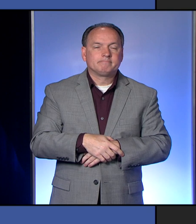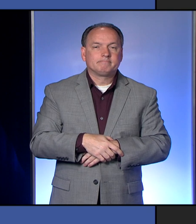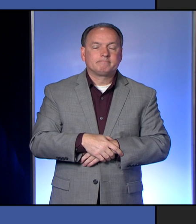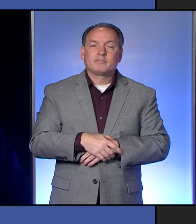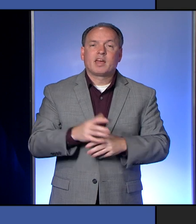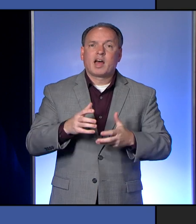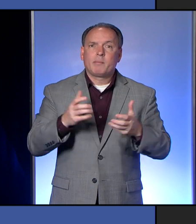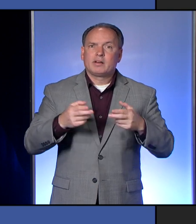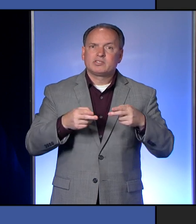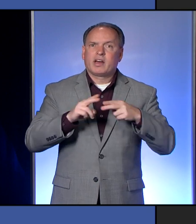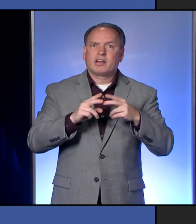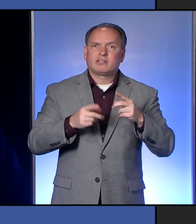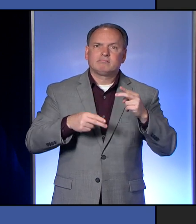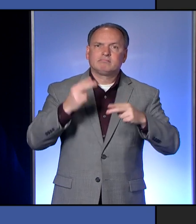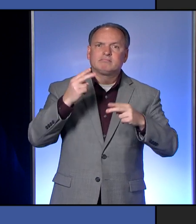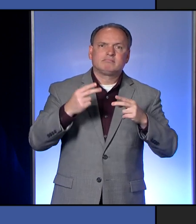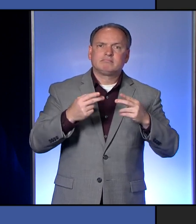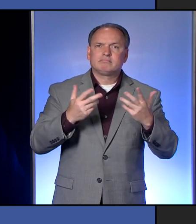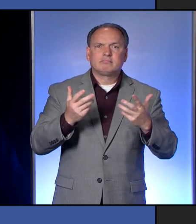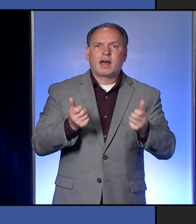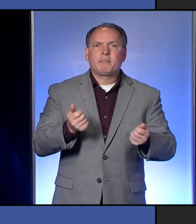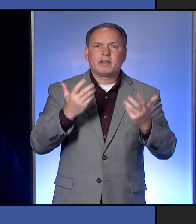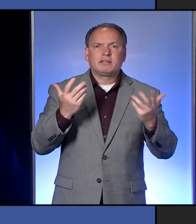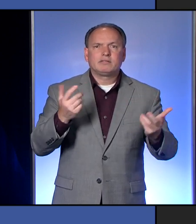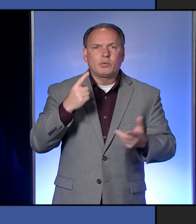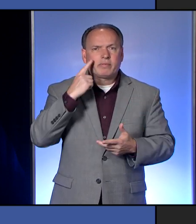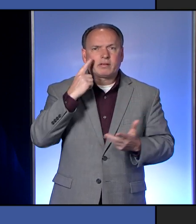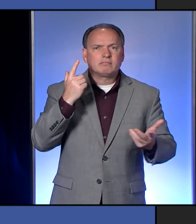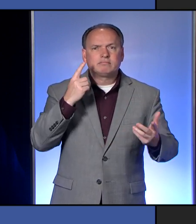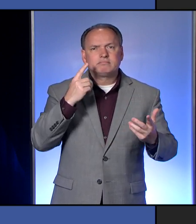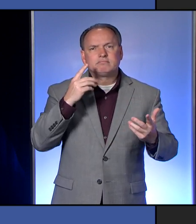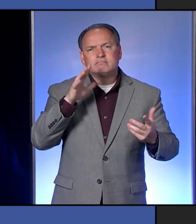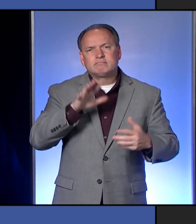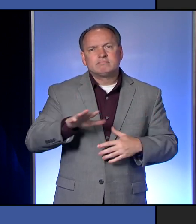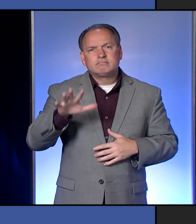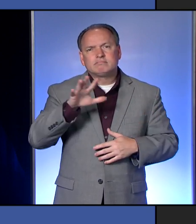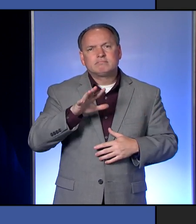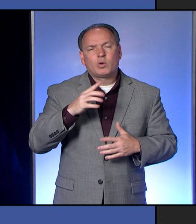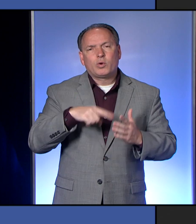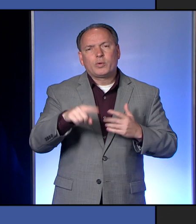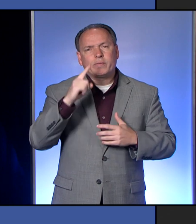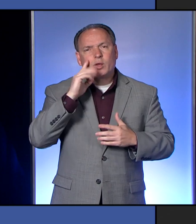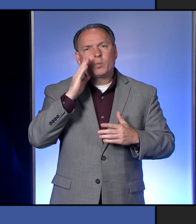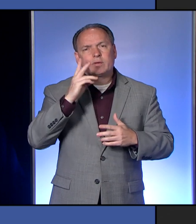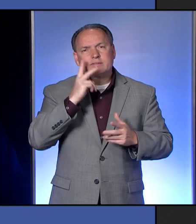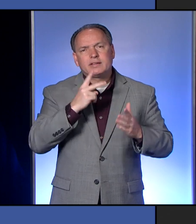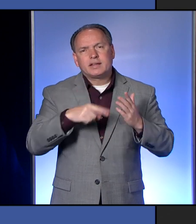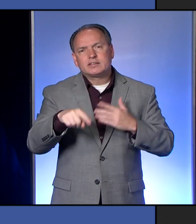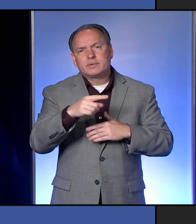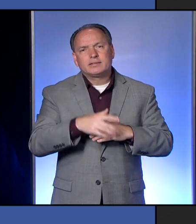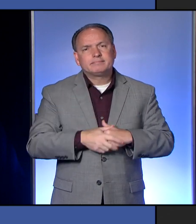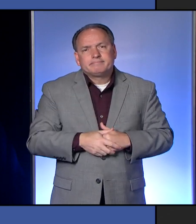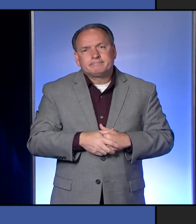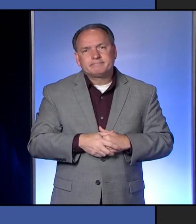How much higher? What do you think, give me a ballpark of what you think we will see next week?